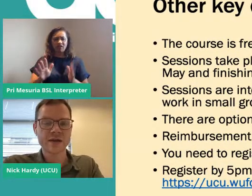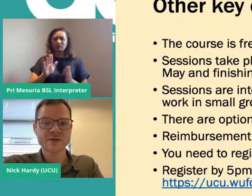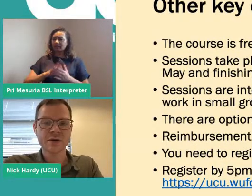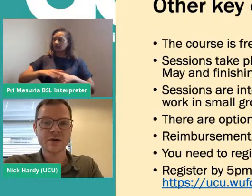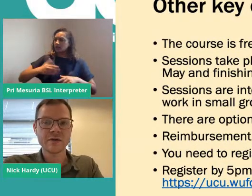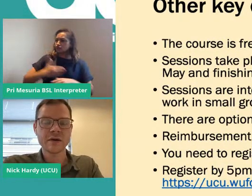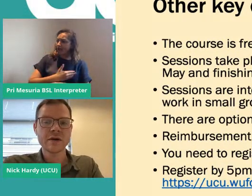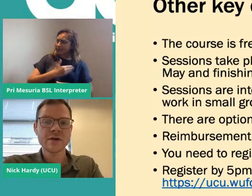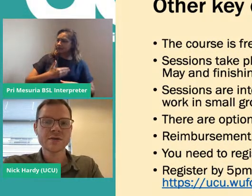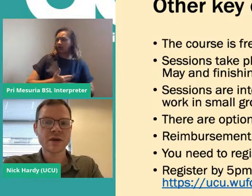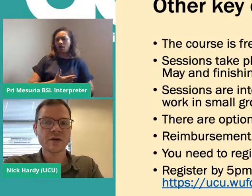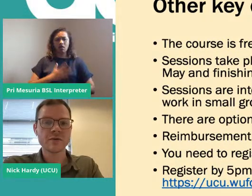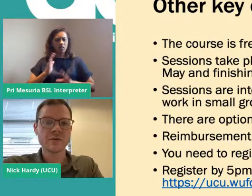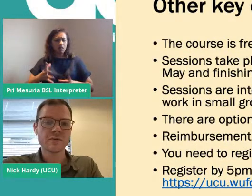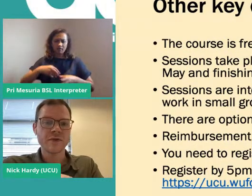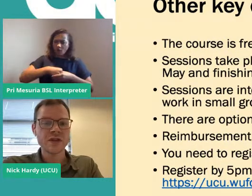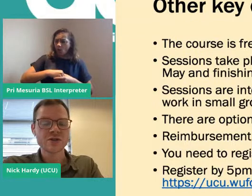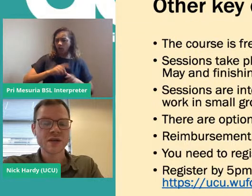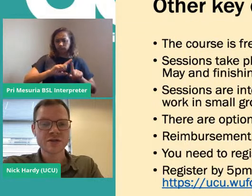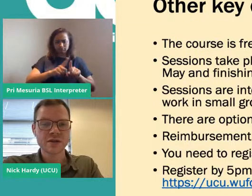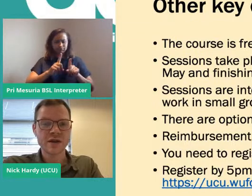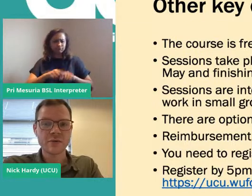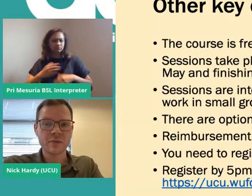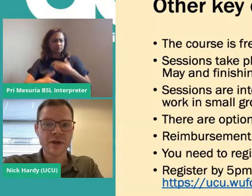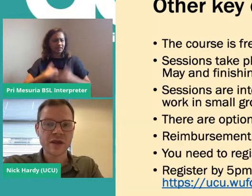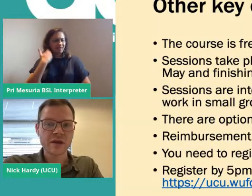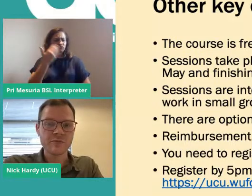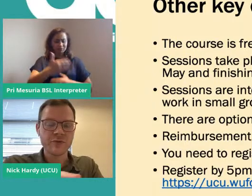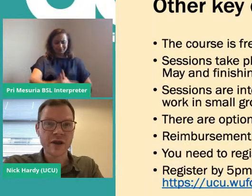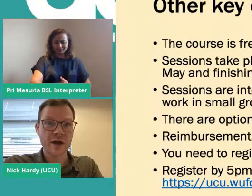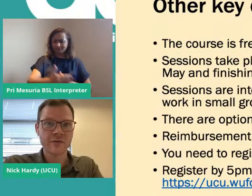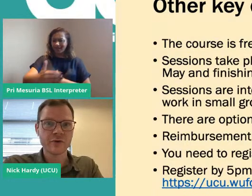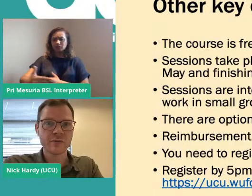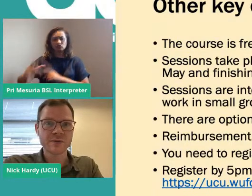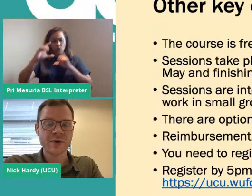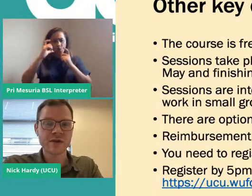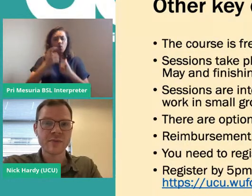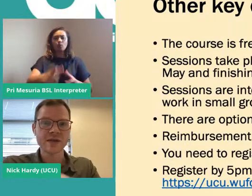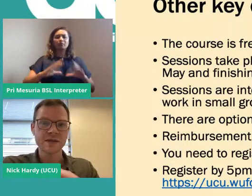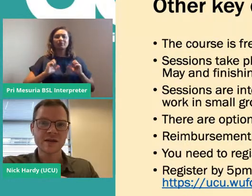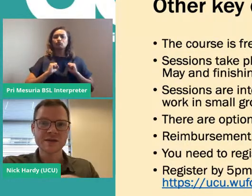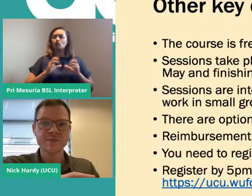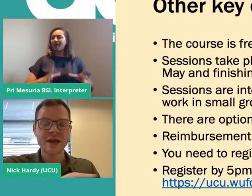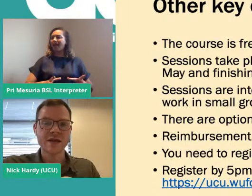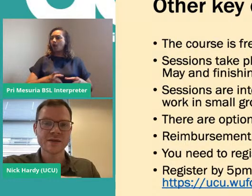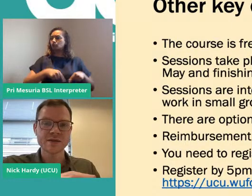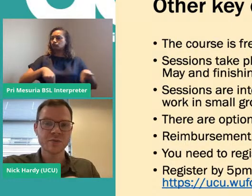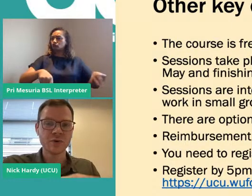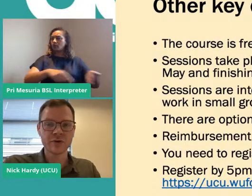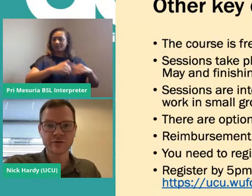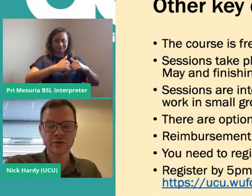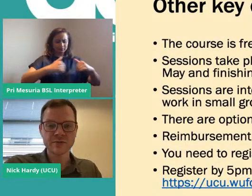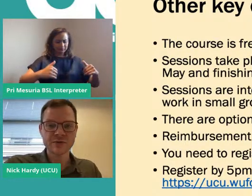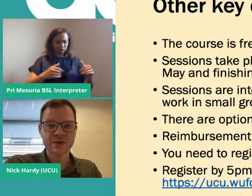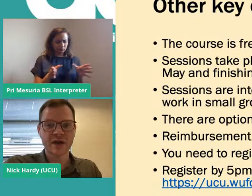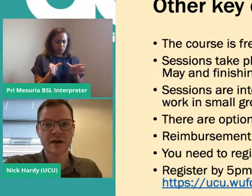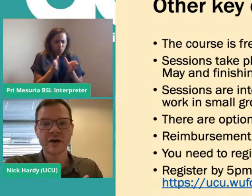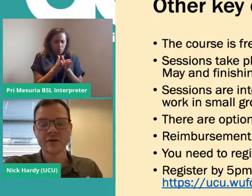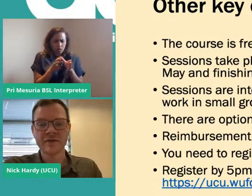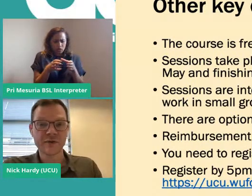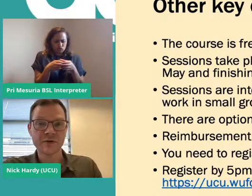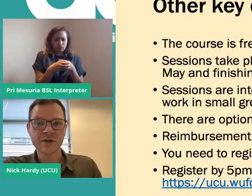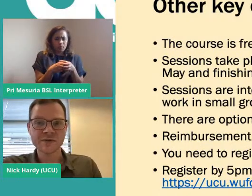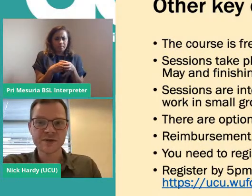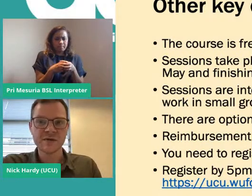and kind of hands-on. So for each session, there will be breakout rooms where you basically split into smaller groups.